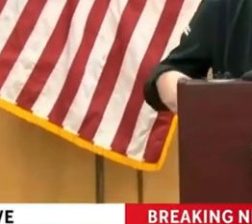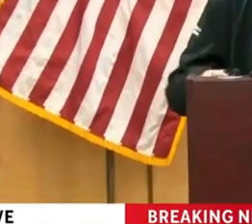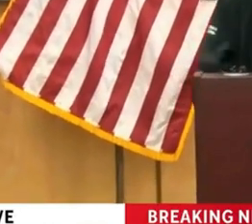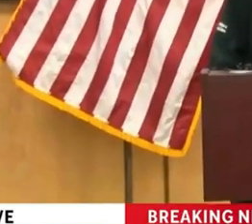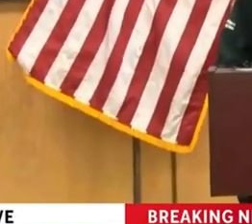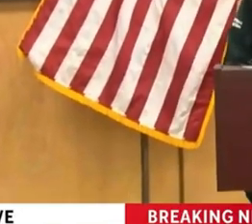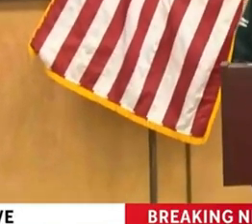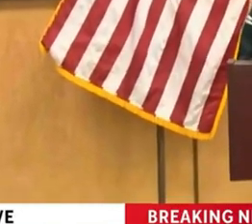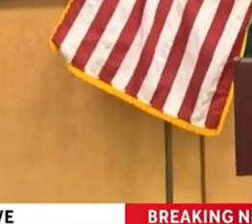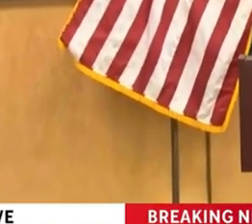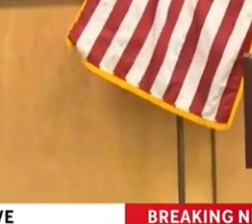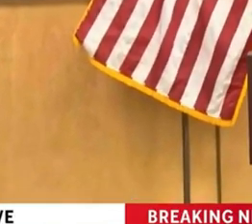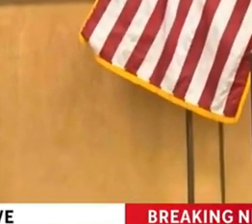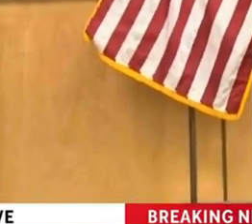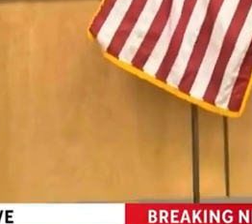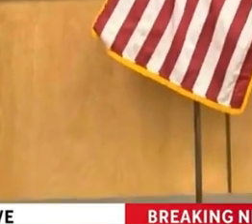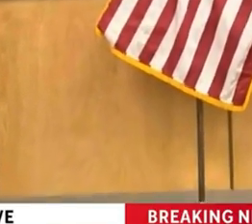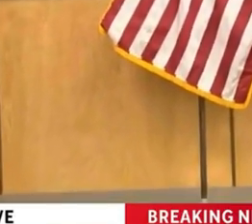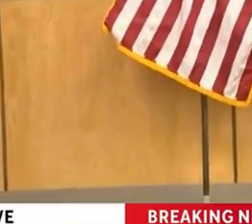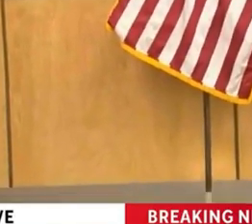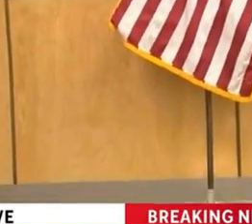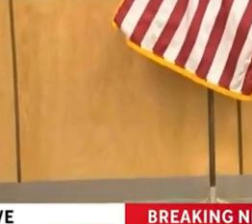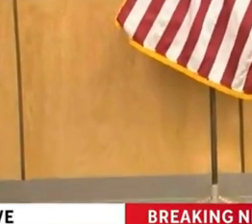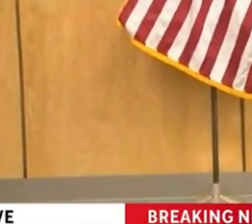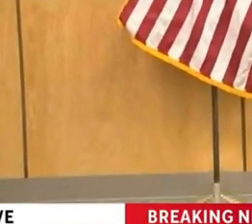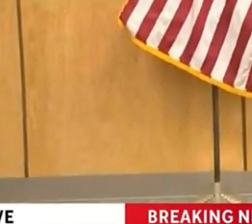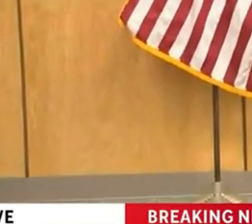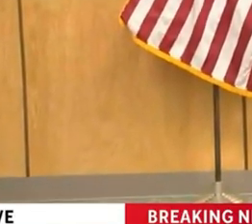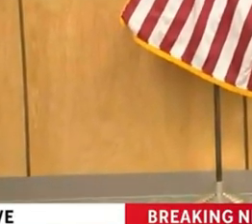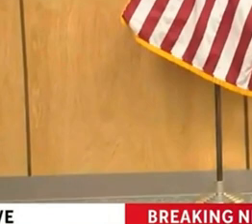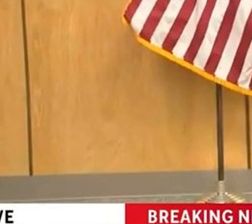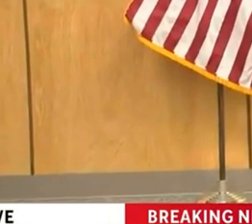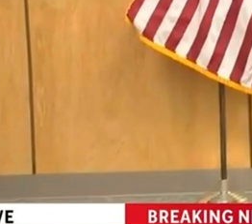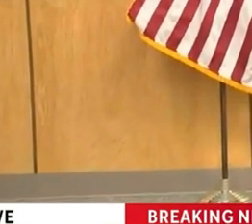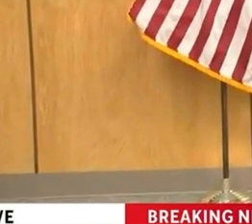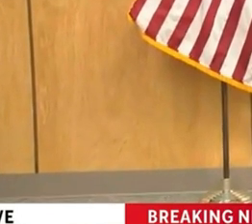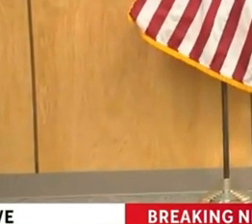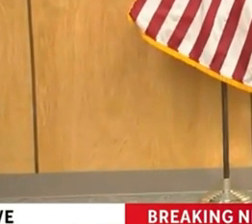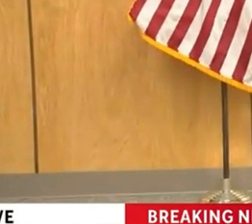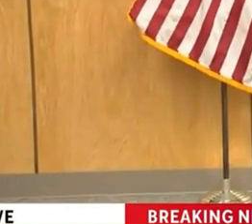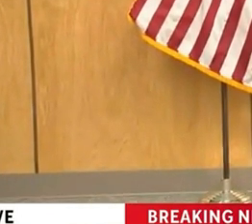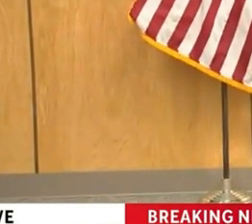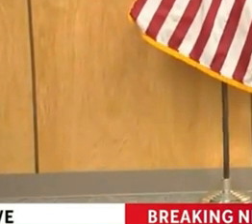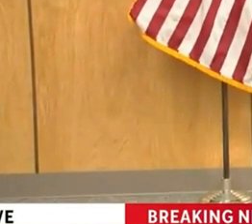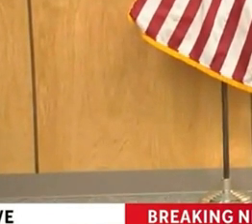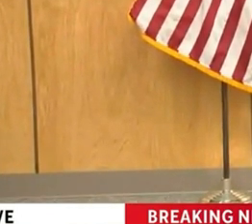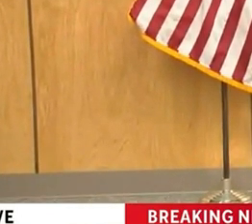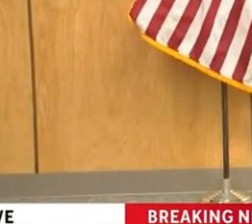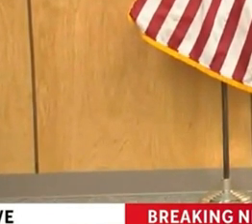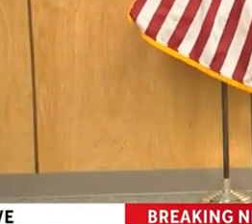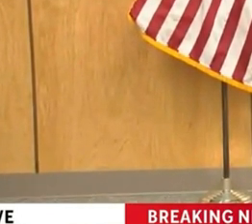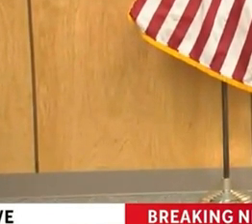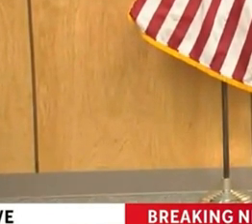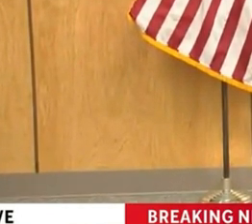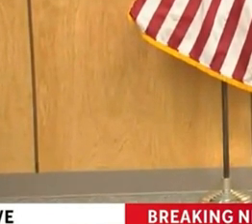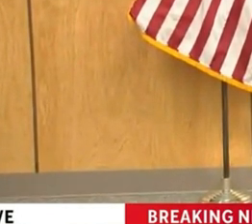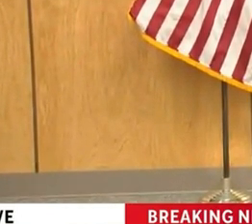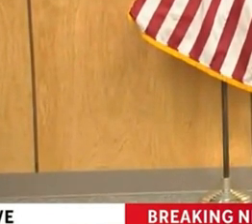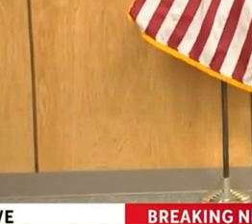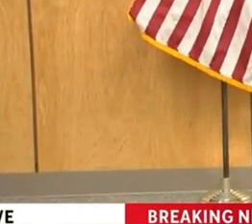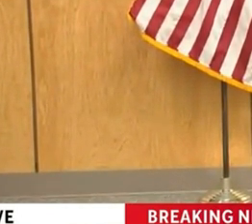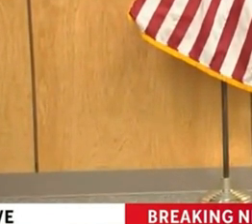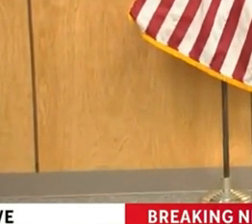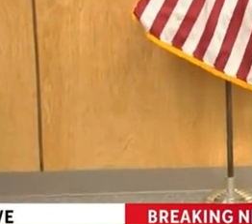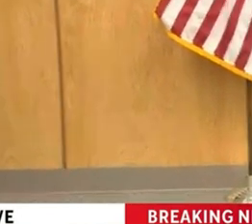Mahalo, Nui. At this time, we'd like to entertain questions from the media present. I'd like to ask for your respectful kokua as